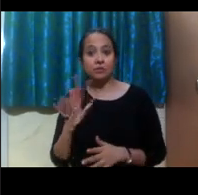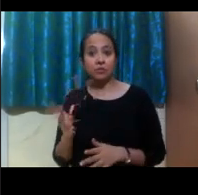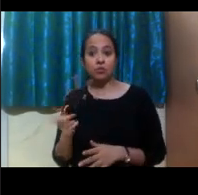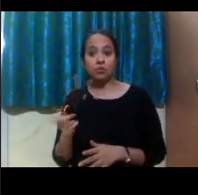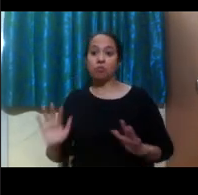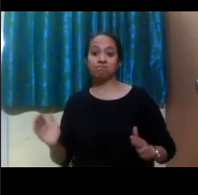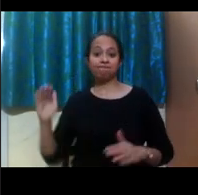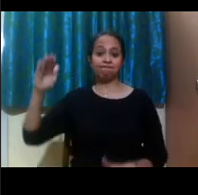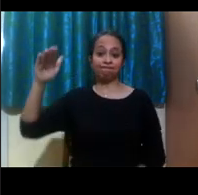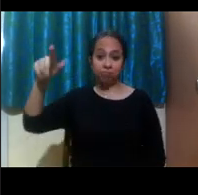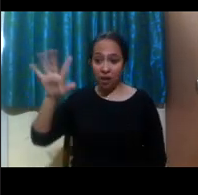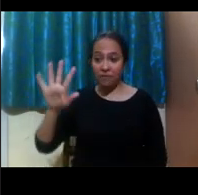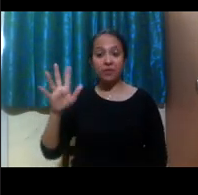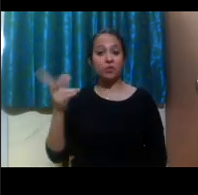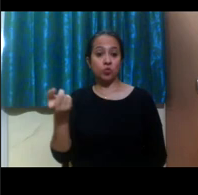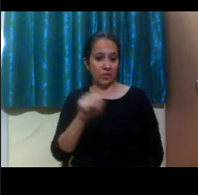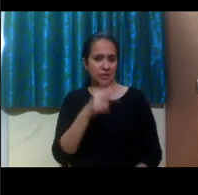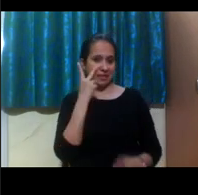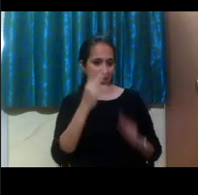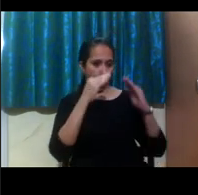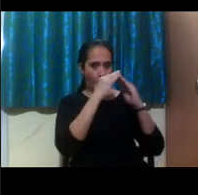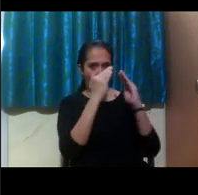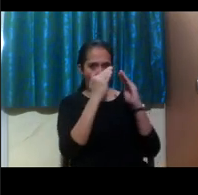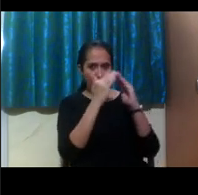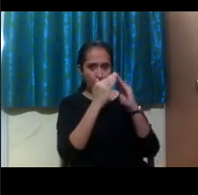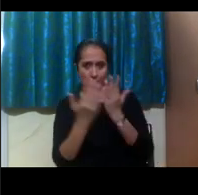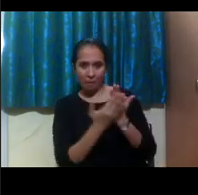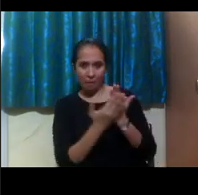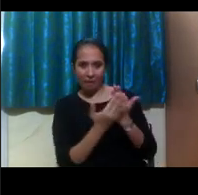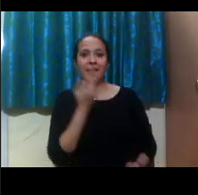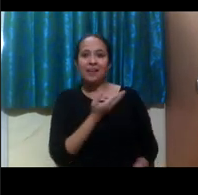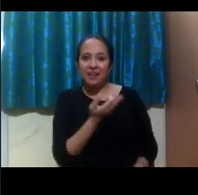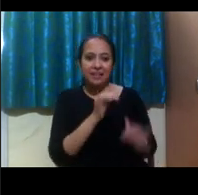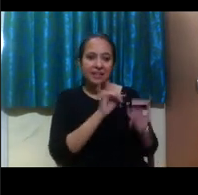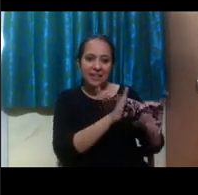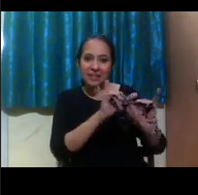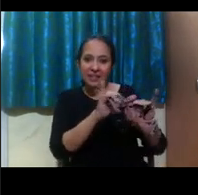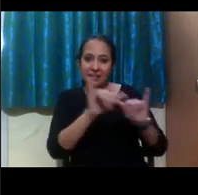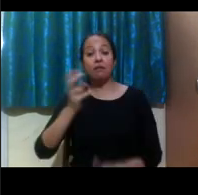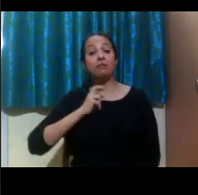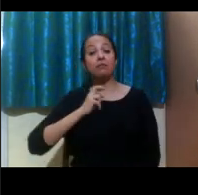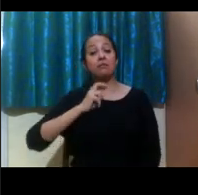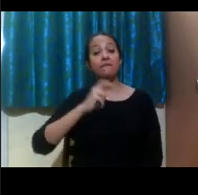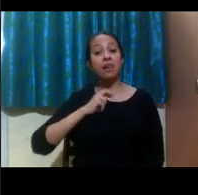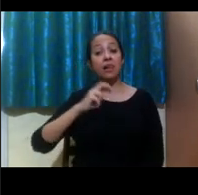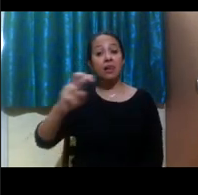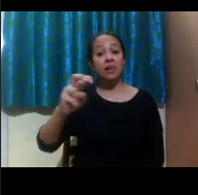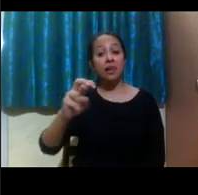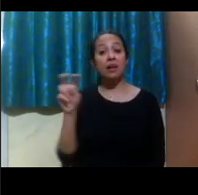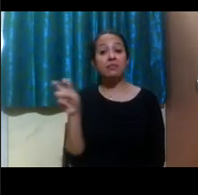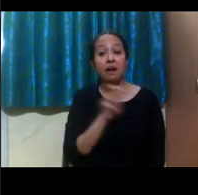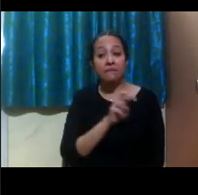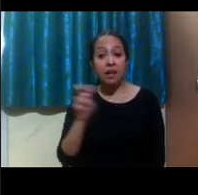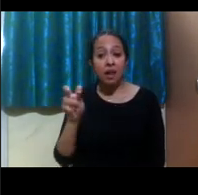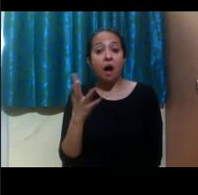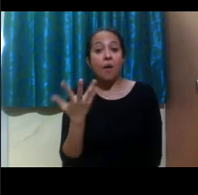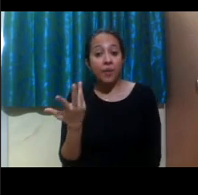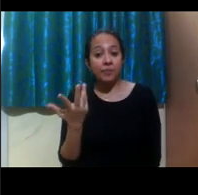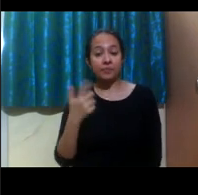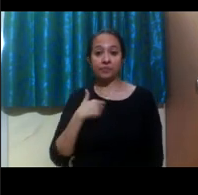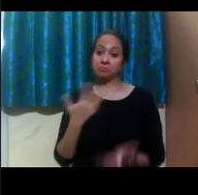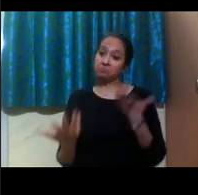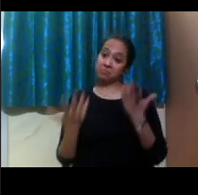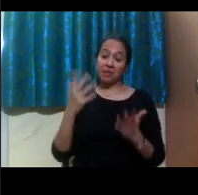But then also look at different housing accommodations and transportation. Because it's a hilly, you know, campus doesn't